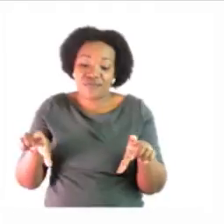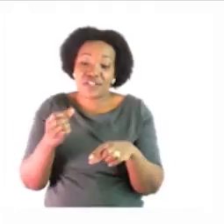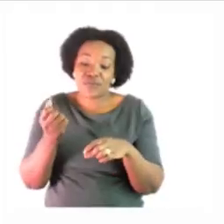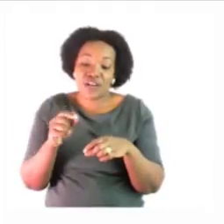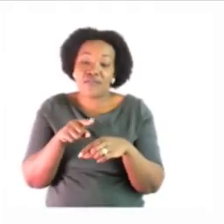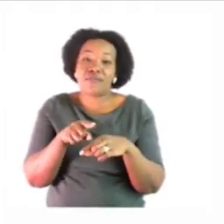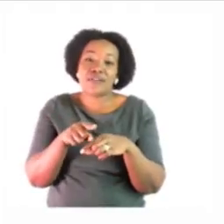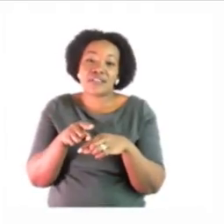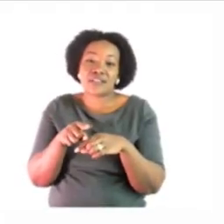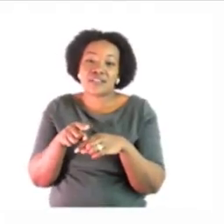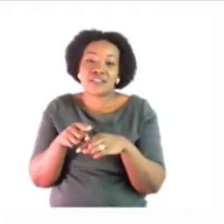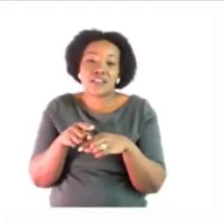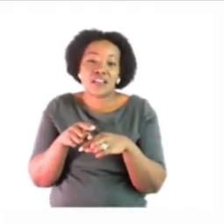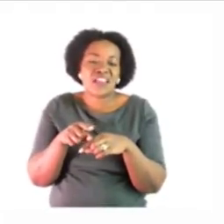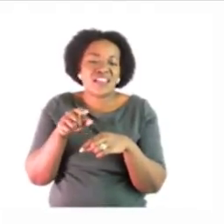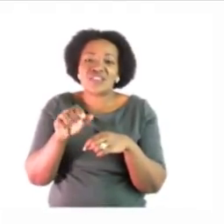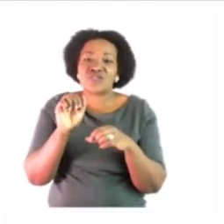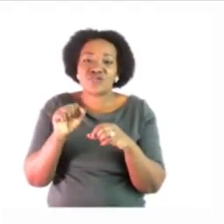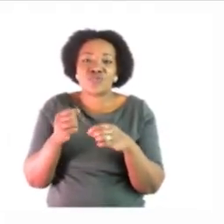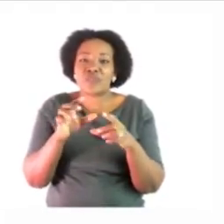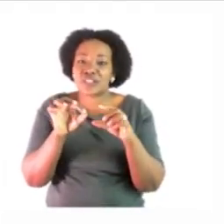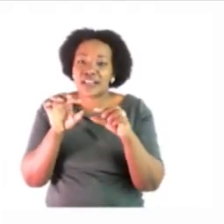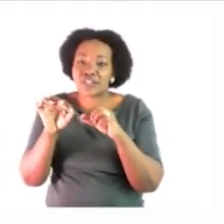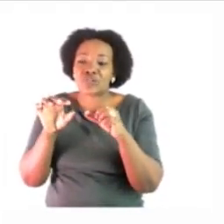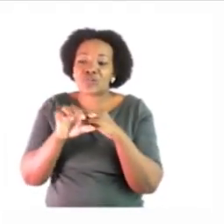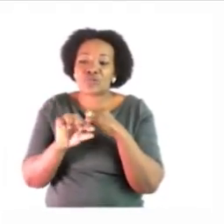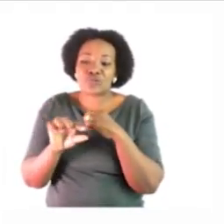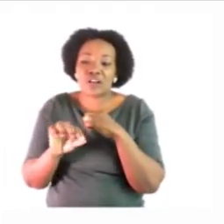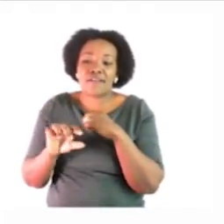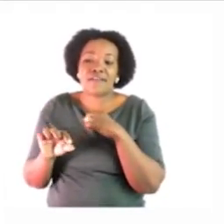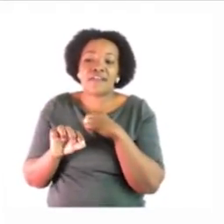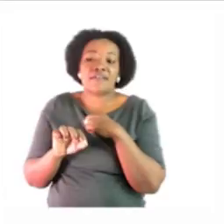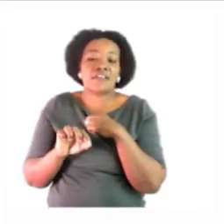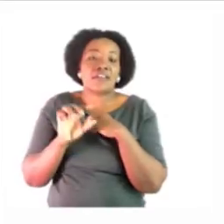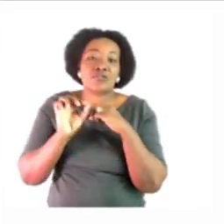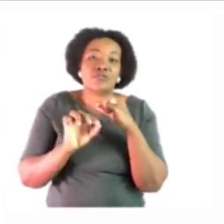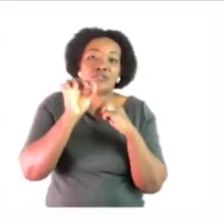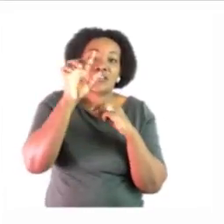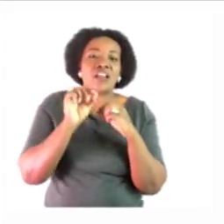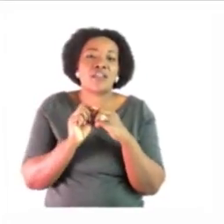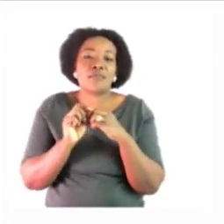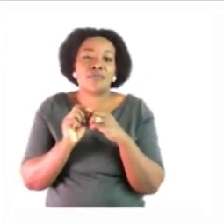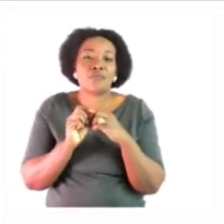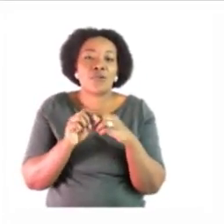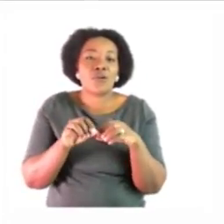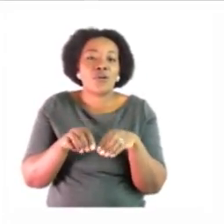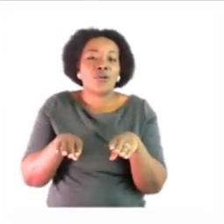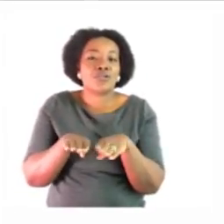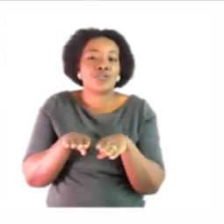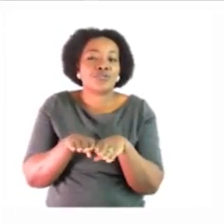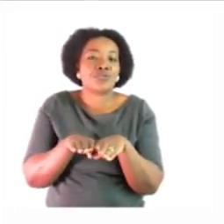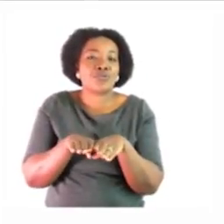the ones that you have to choose from the words let us quickly read the words do